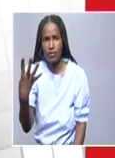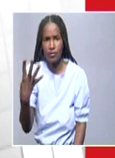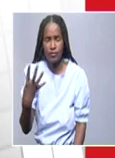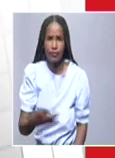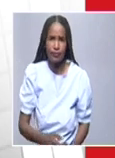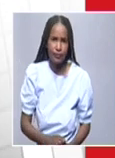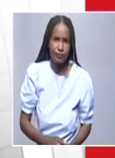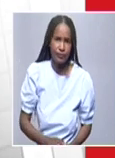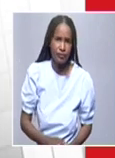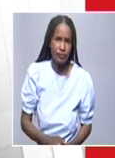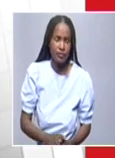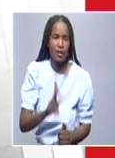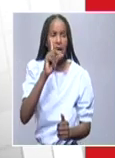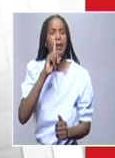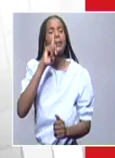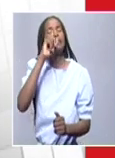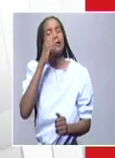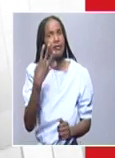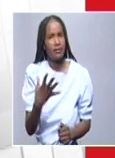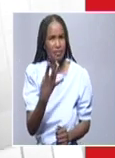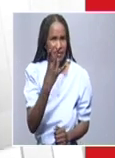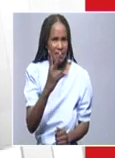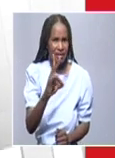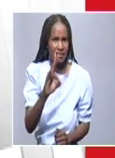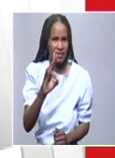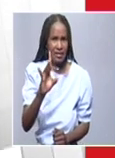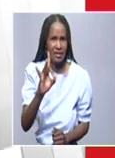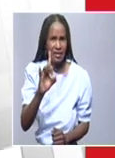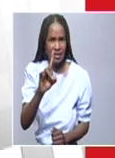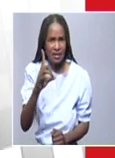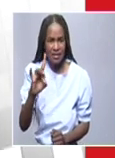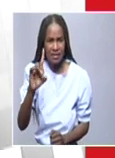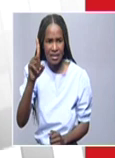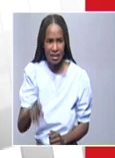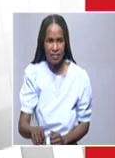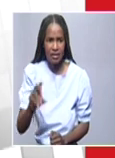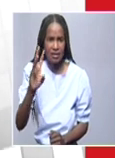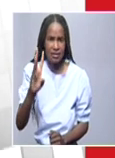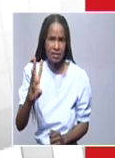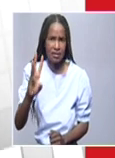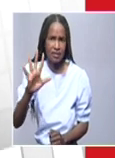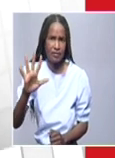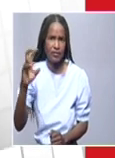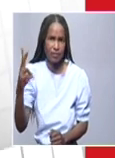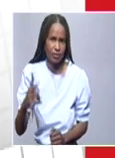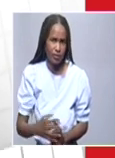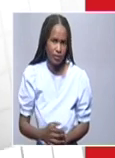The total samples tested, 718,652.